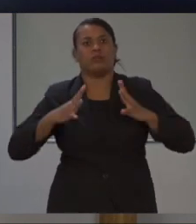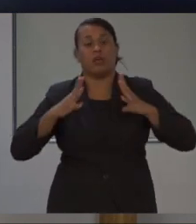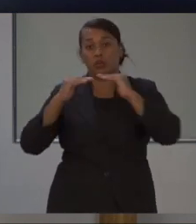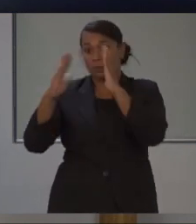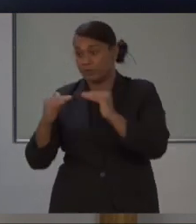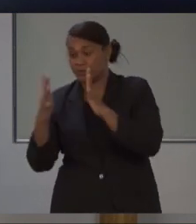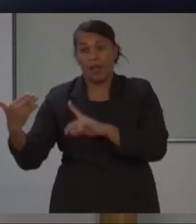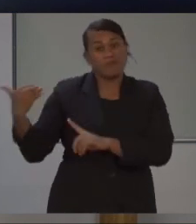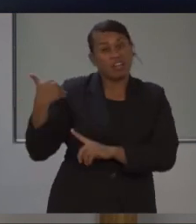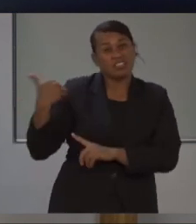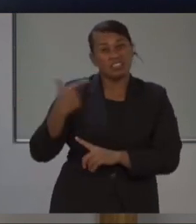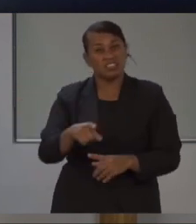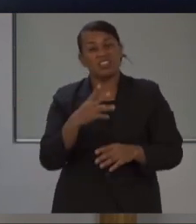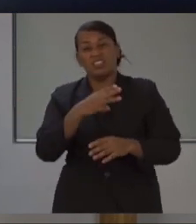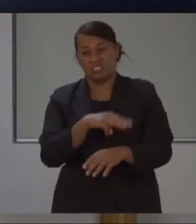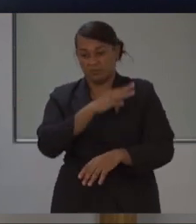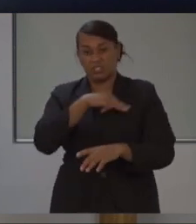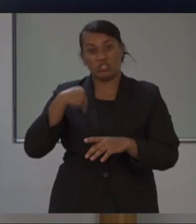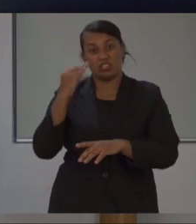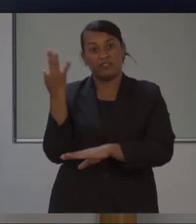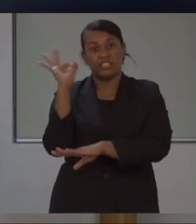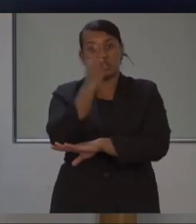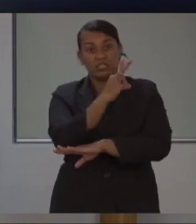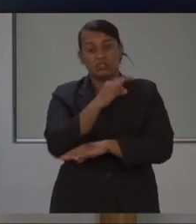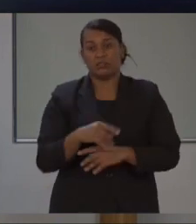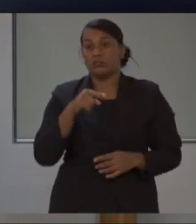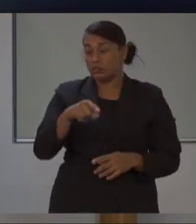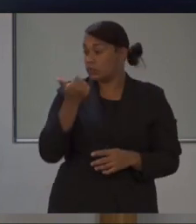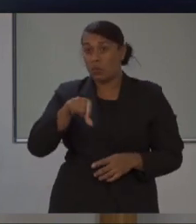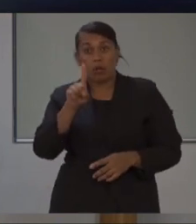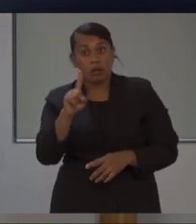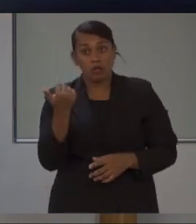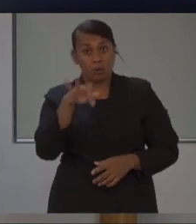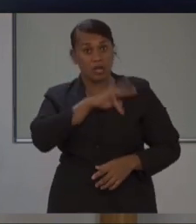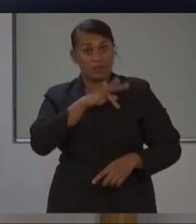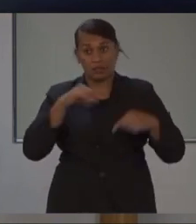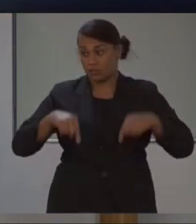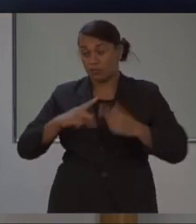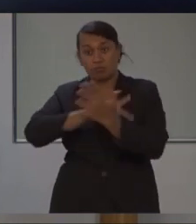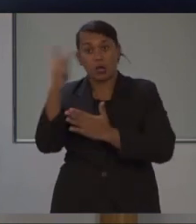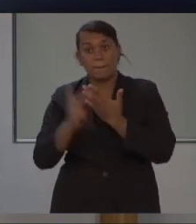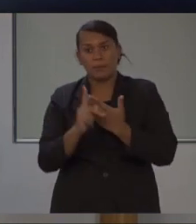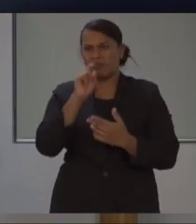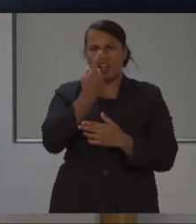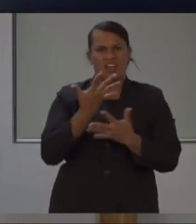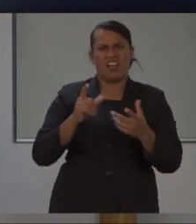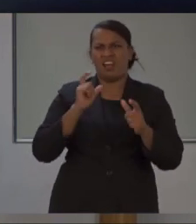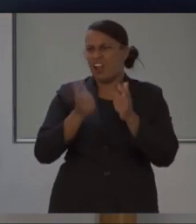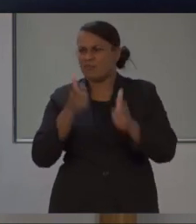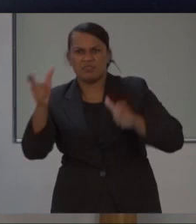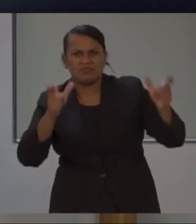Ministry of Forestry. For anyone benefiting from this program who cannot secure carpenters of their own, the Ministry of Housing